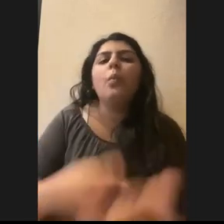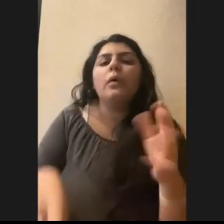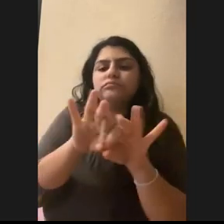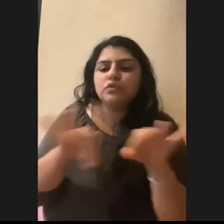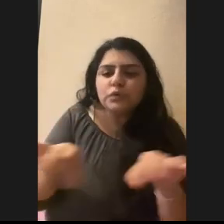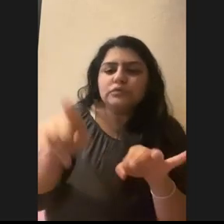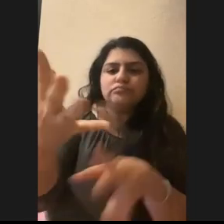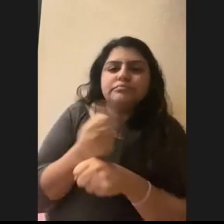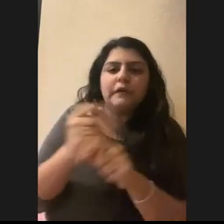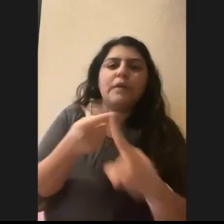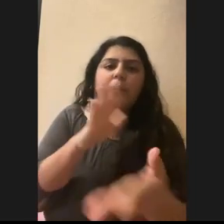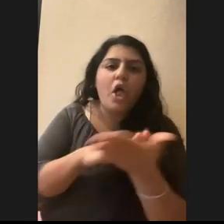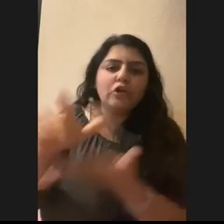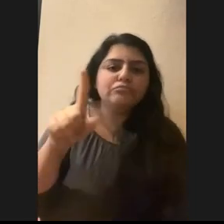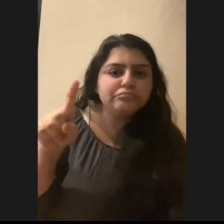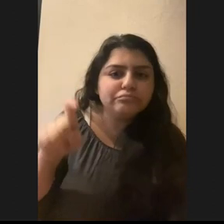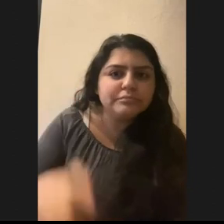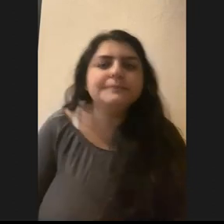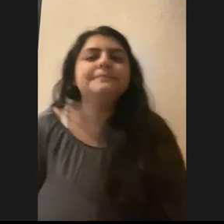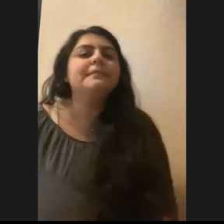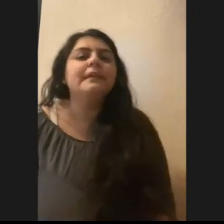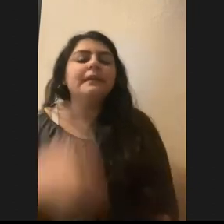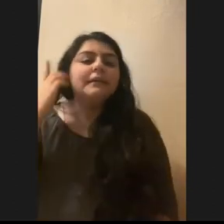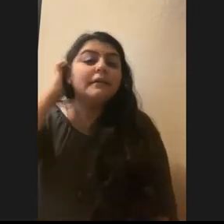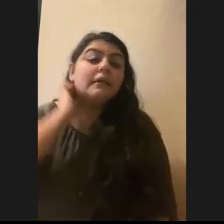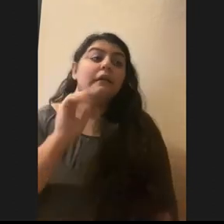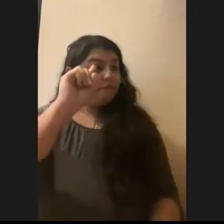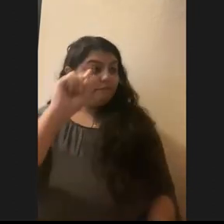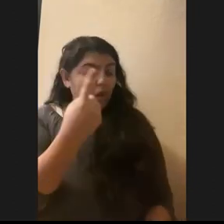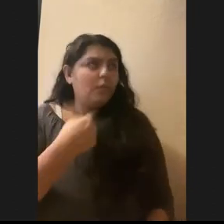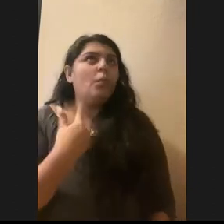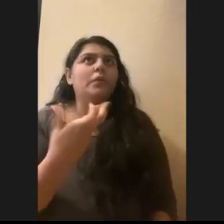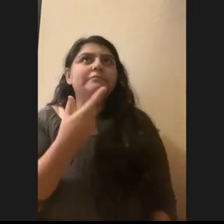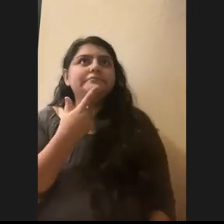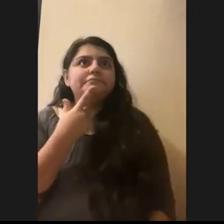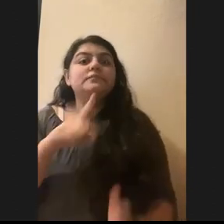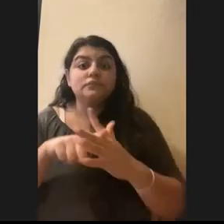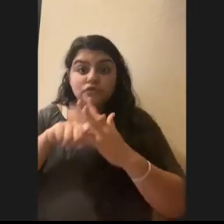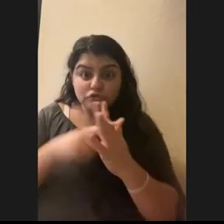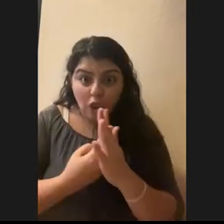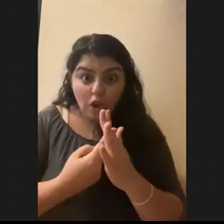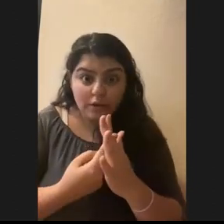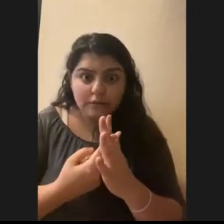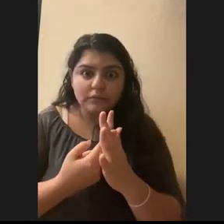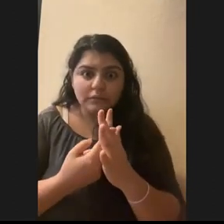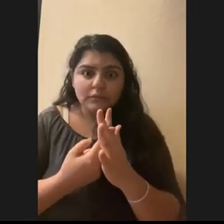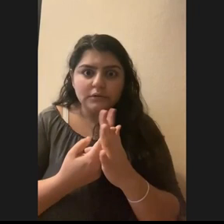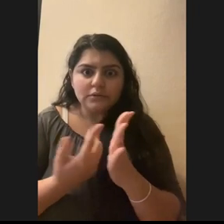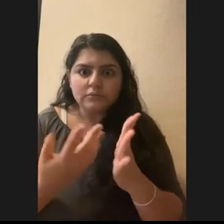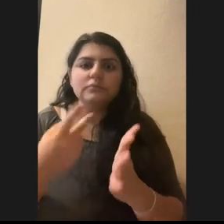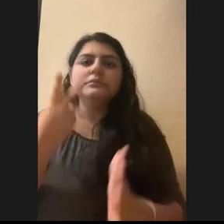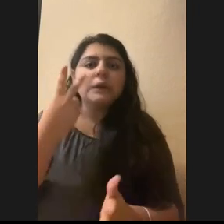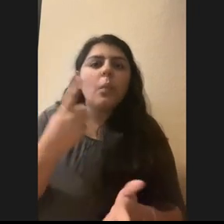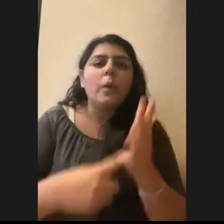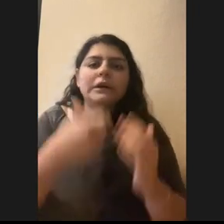in college? Right. So the first thing I would say to get started is, you know, see what interests you the most.